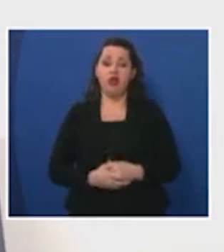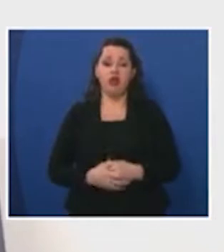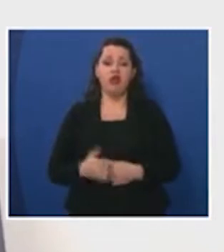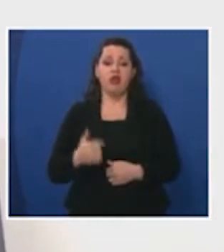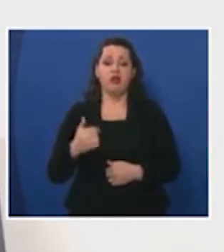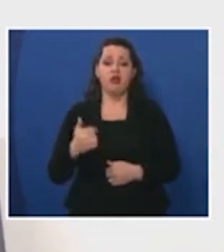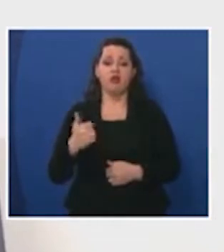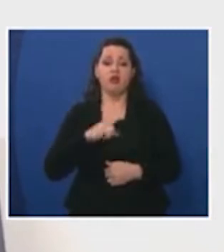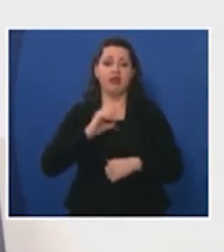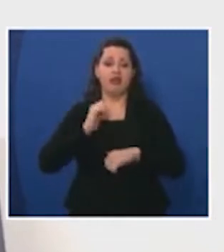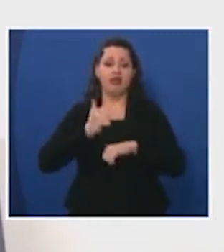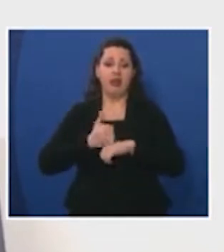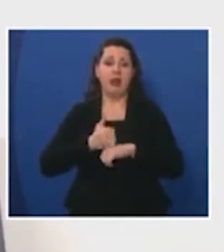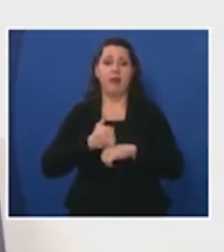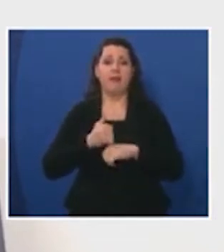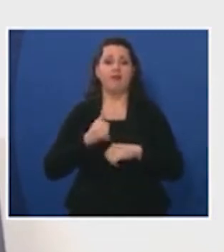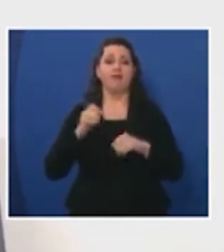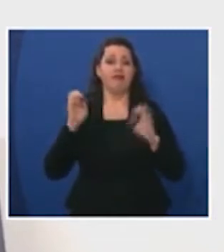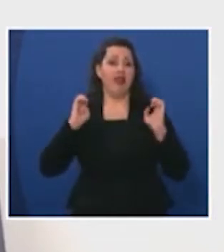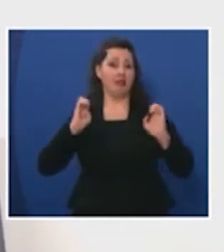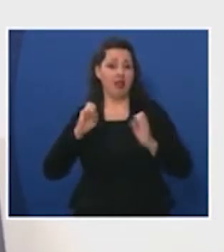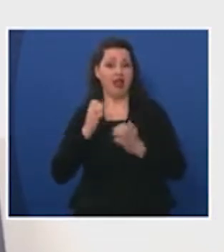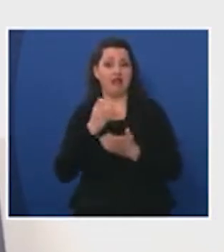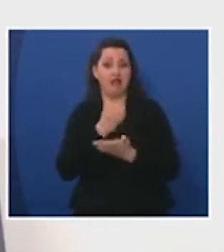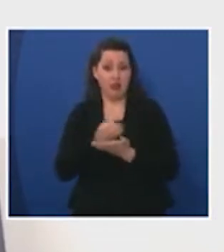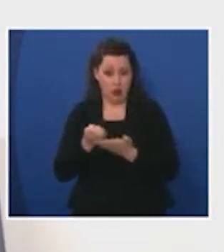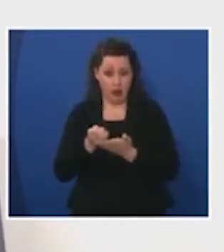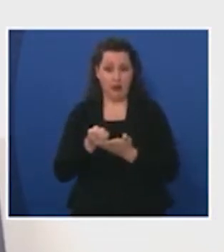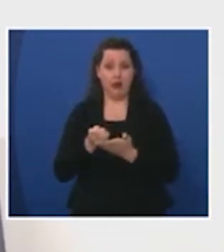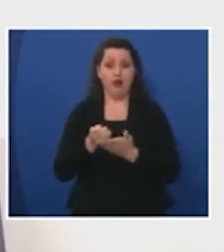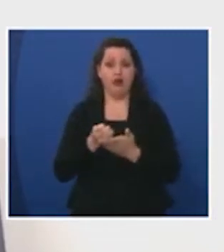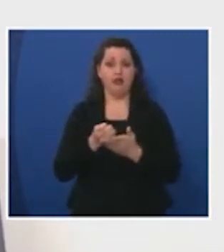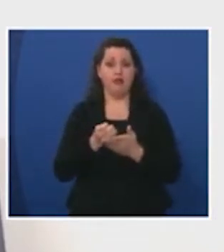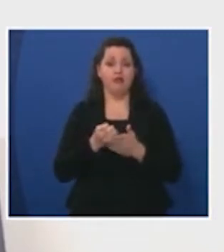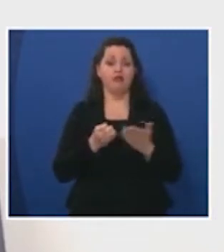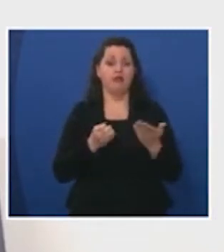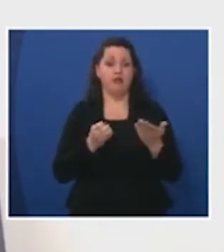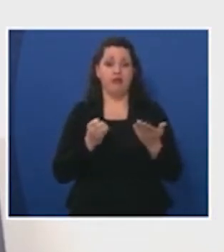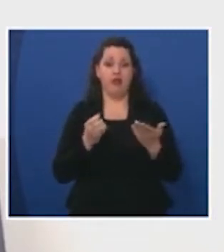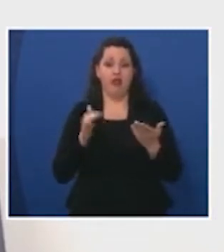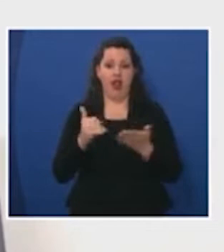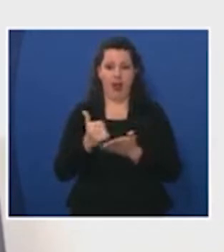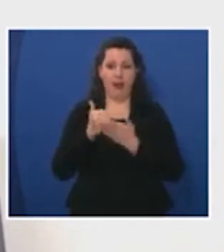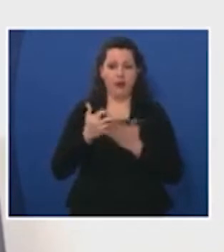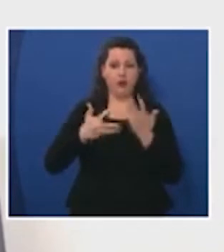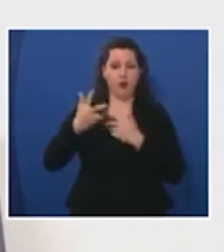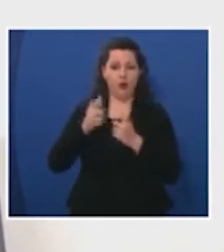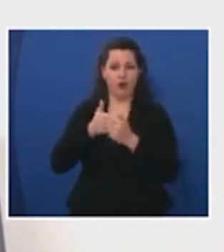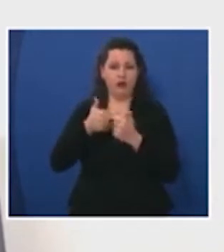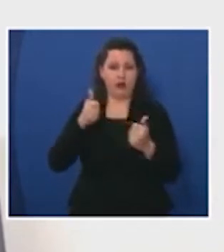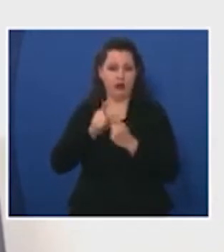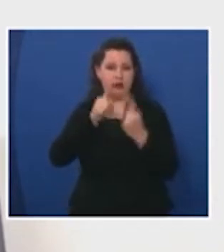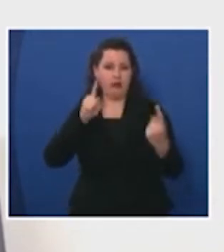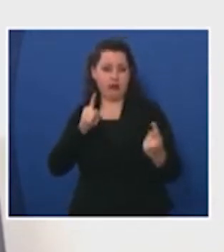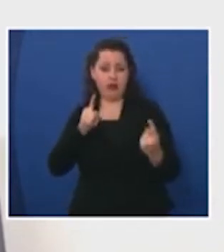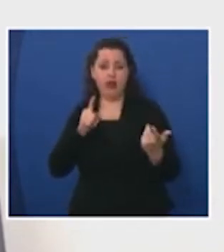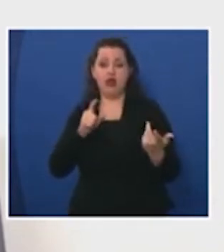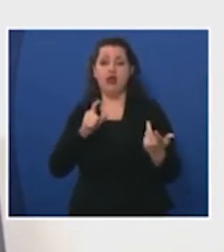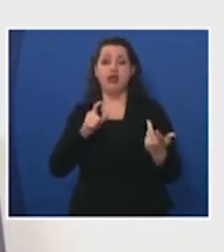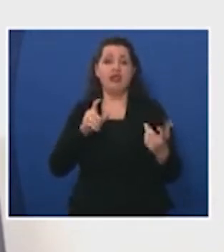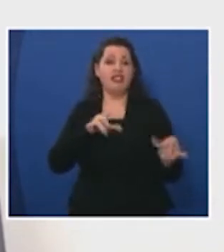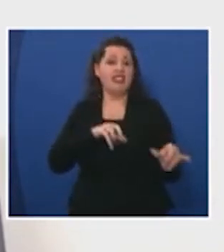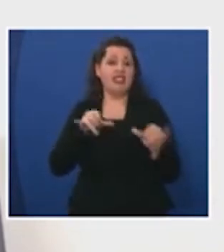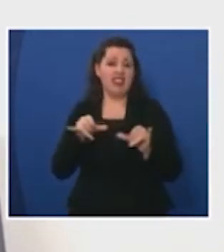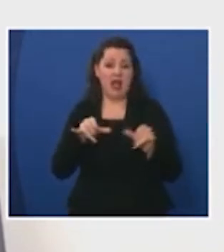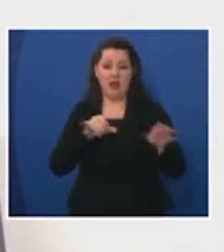off the exercise equipment every other piece of exercise equipment to help with social distancing we've done the